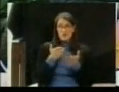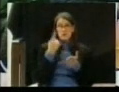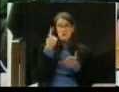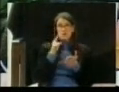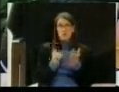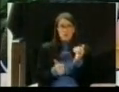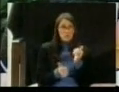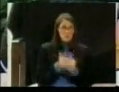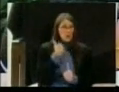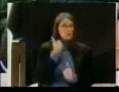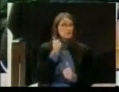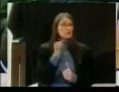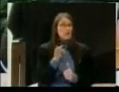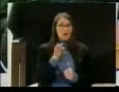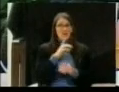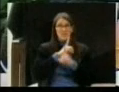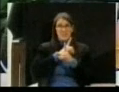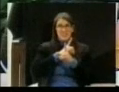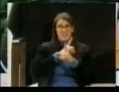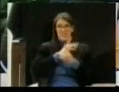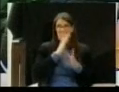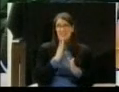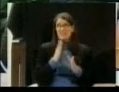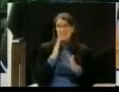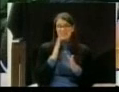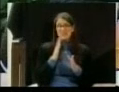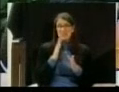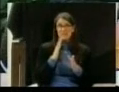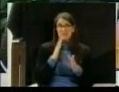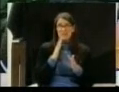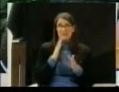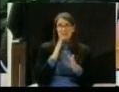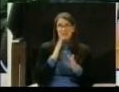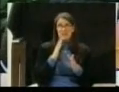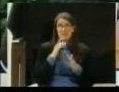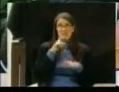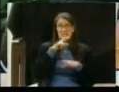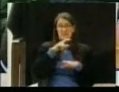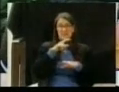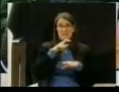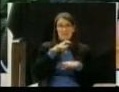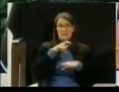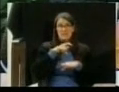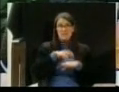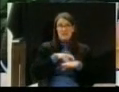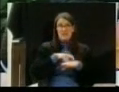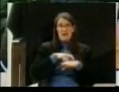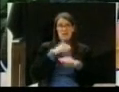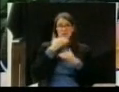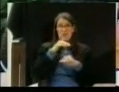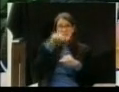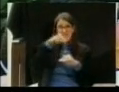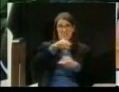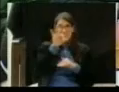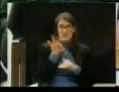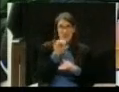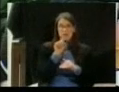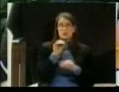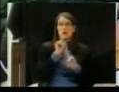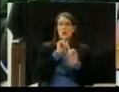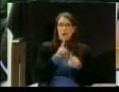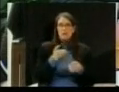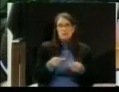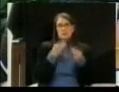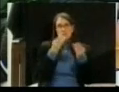Friday. So answers or motions will need to be filed by the end of this week in that case.